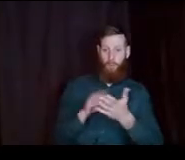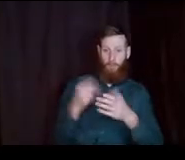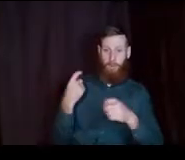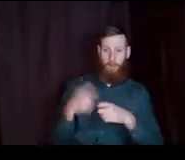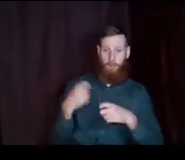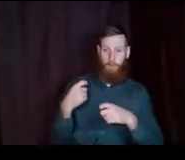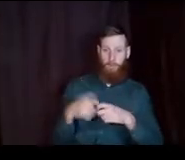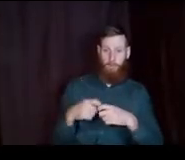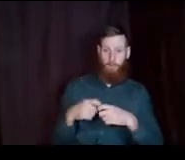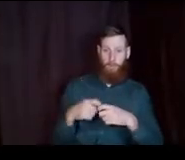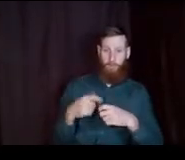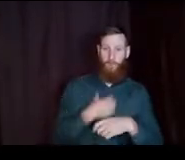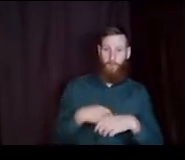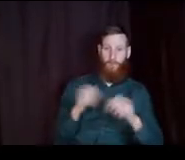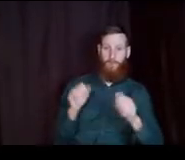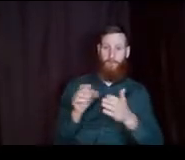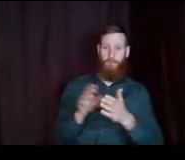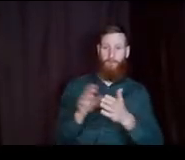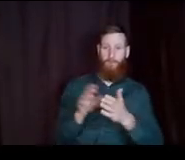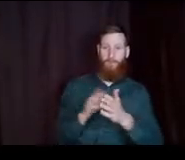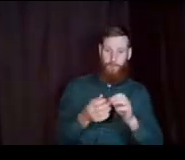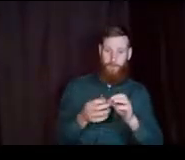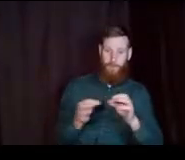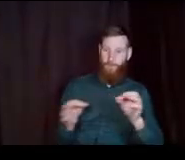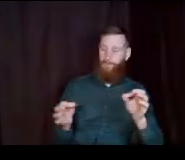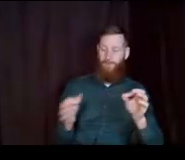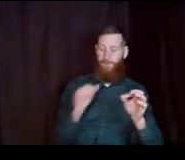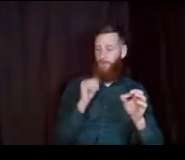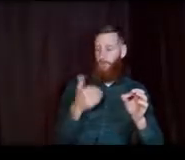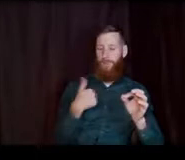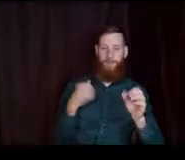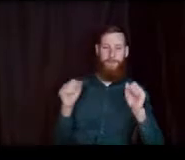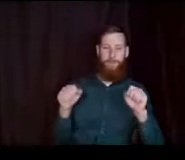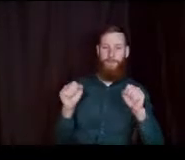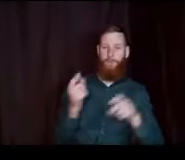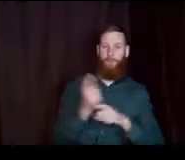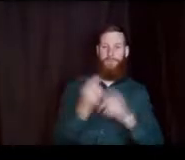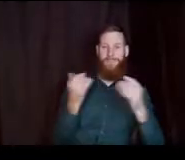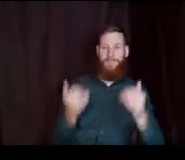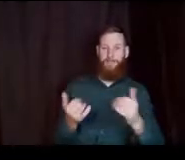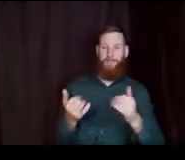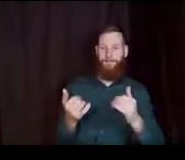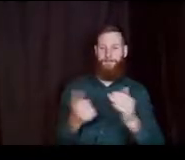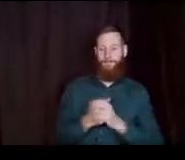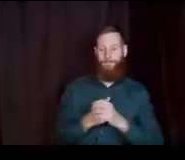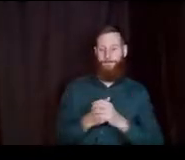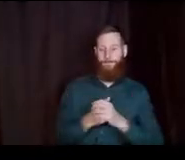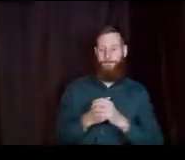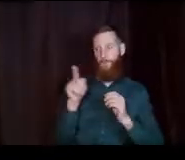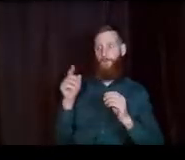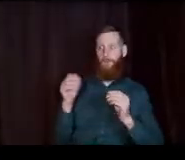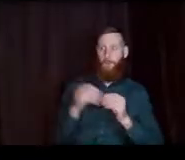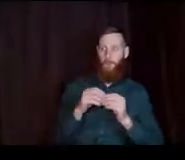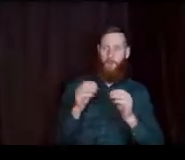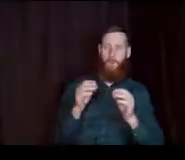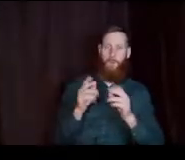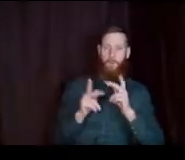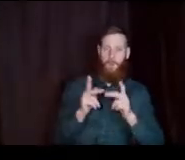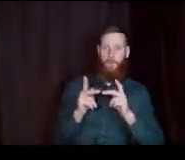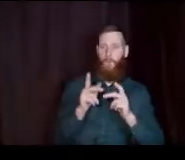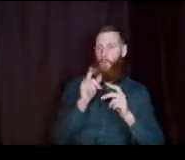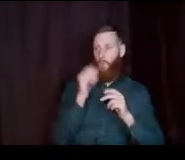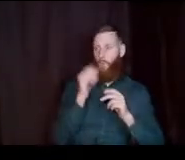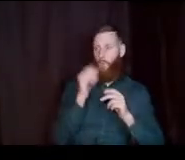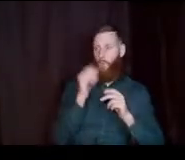wish I could learn every language, but we don't have the capacity right now for those. So I would definitely depend on your district for that at this point.